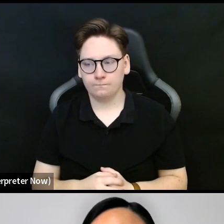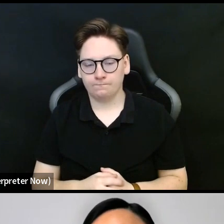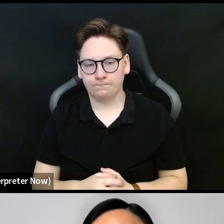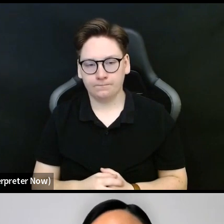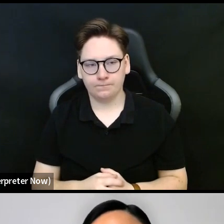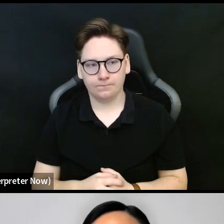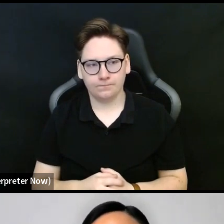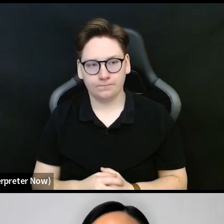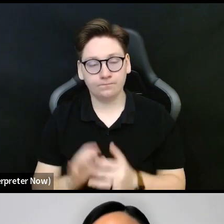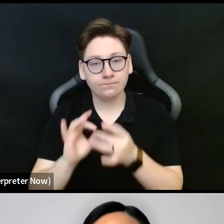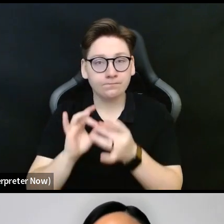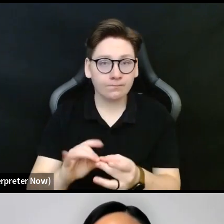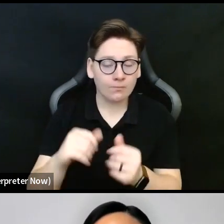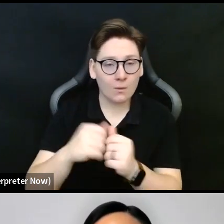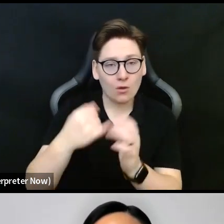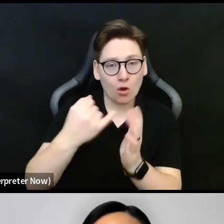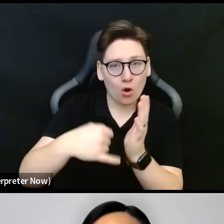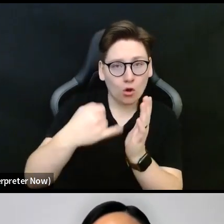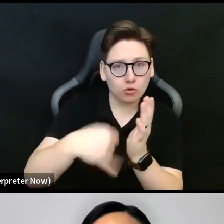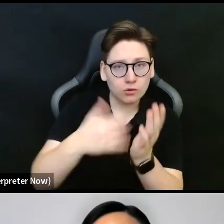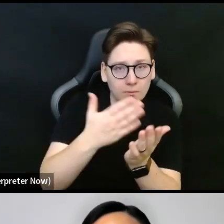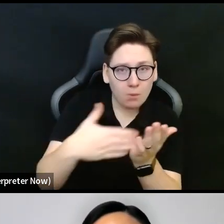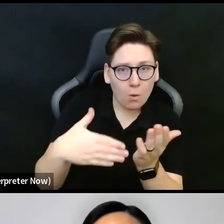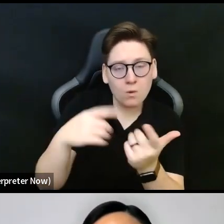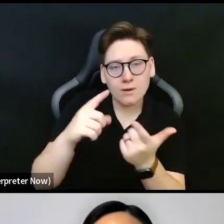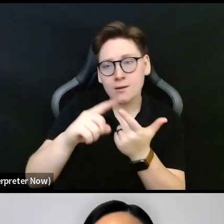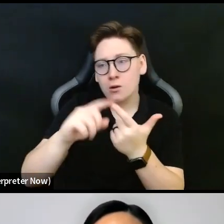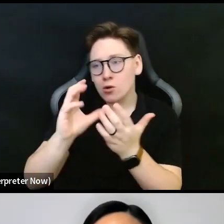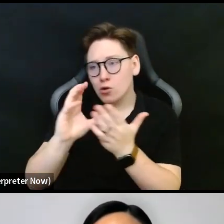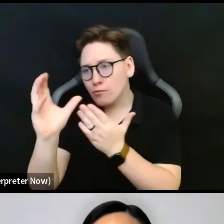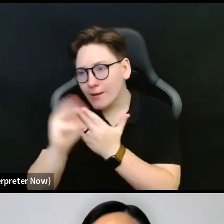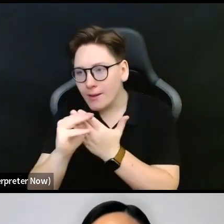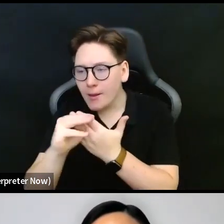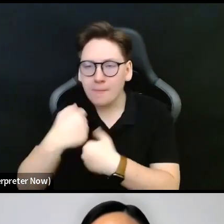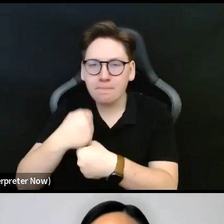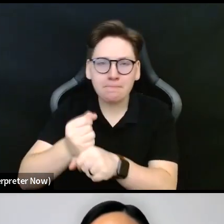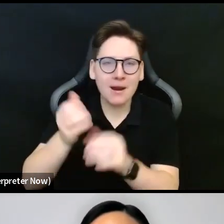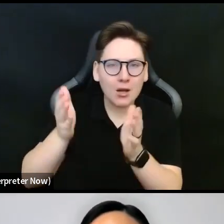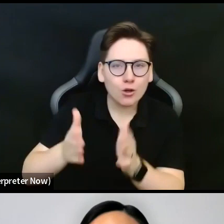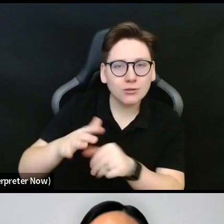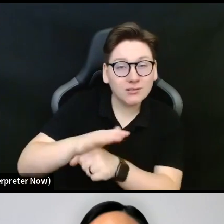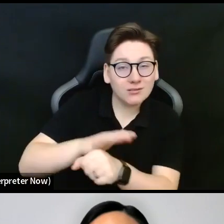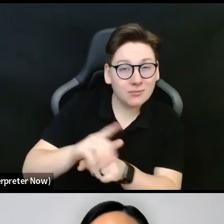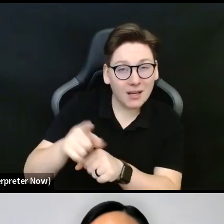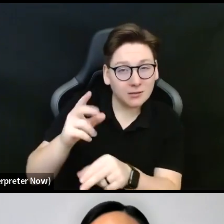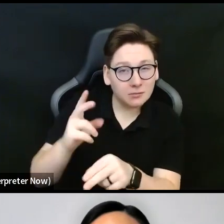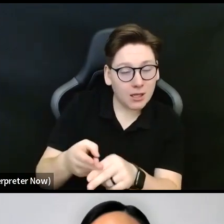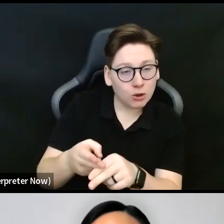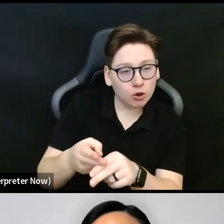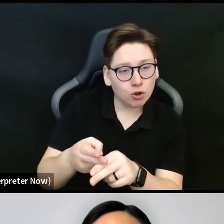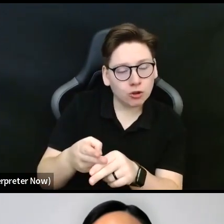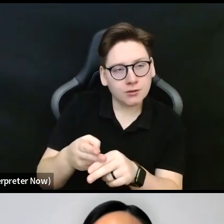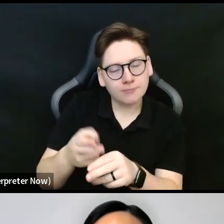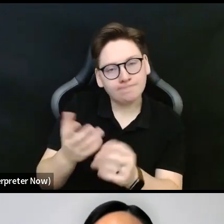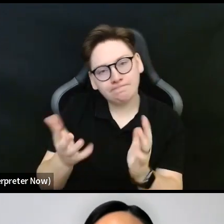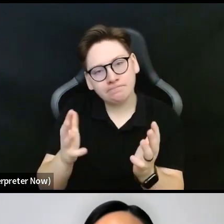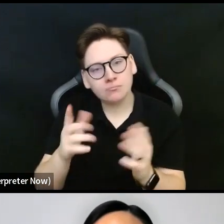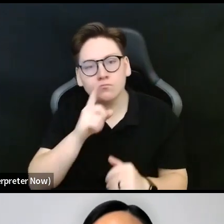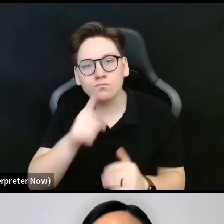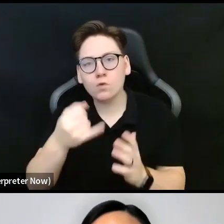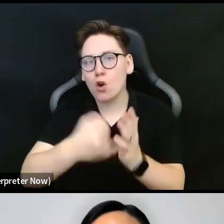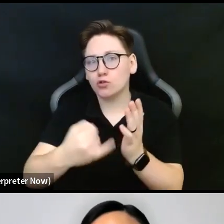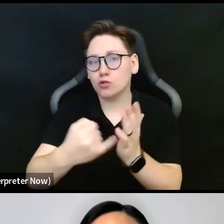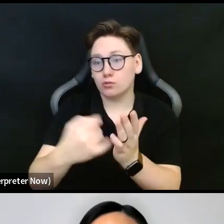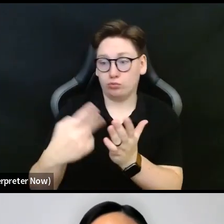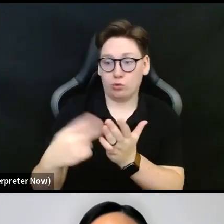component curriculum, makerspace, I believe, again, arts programming really just sort of speaks